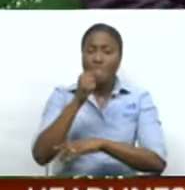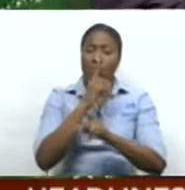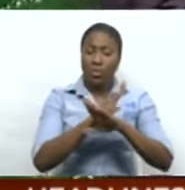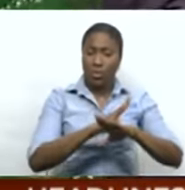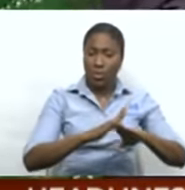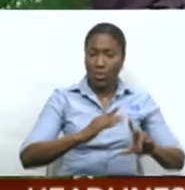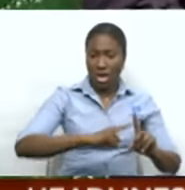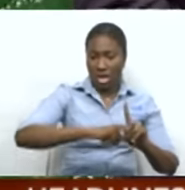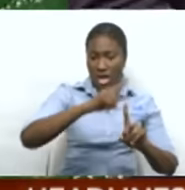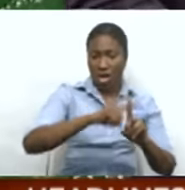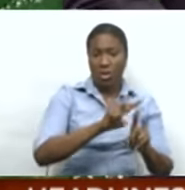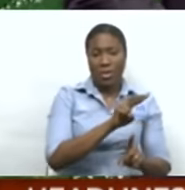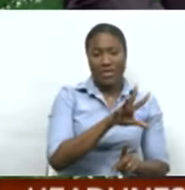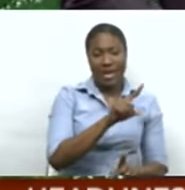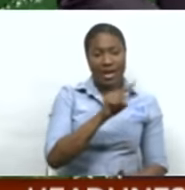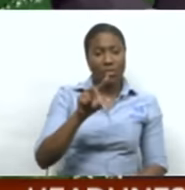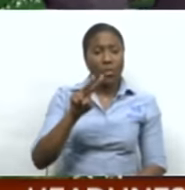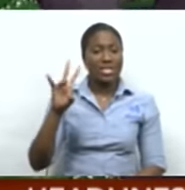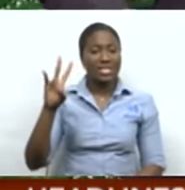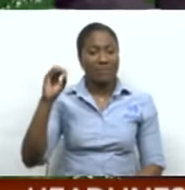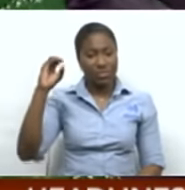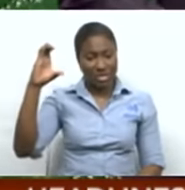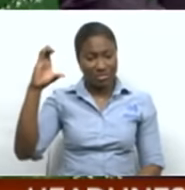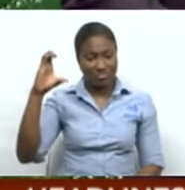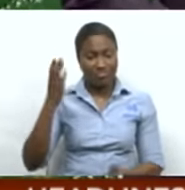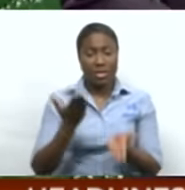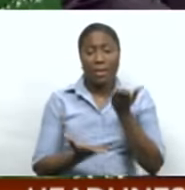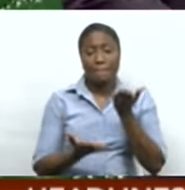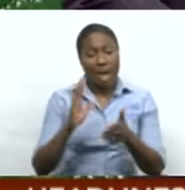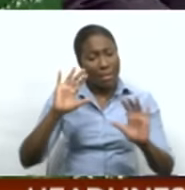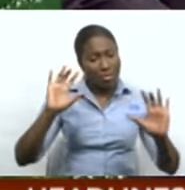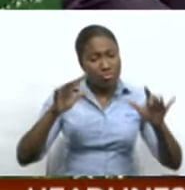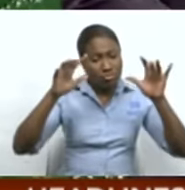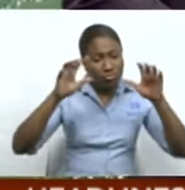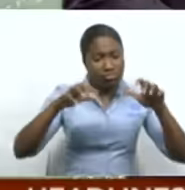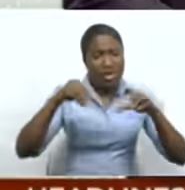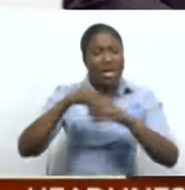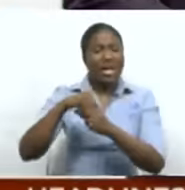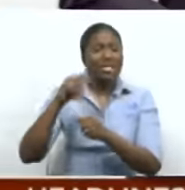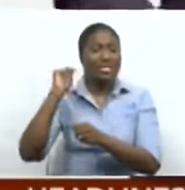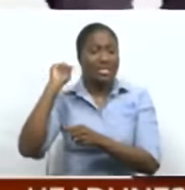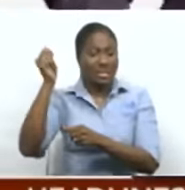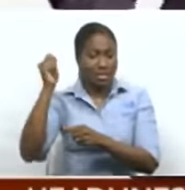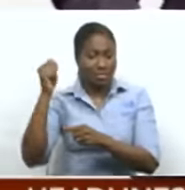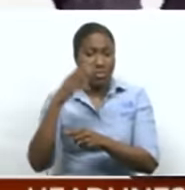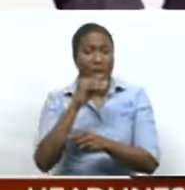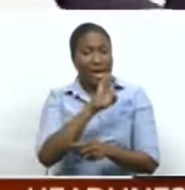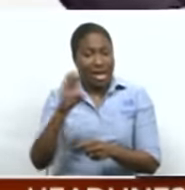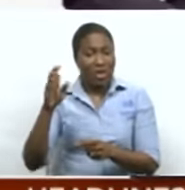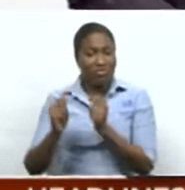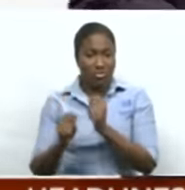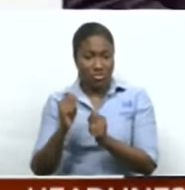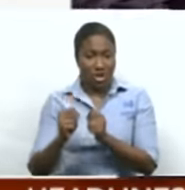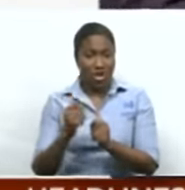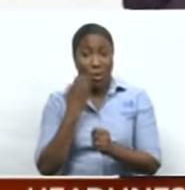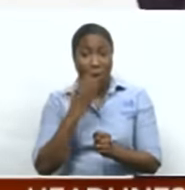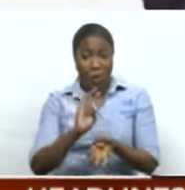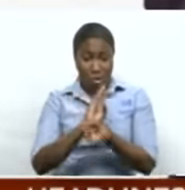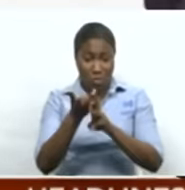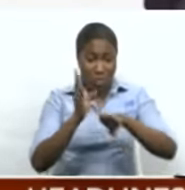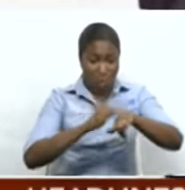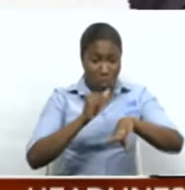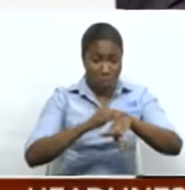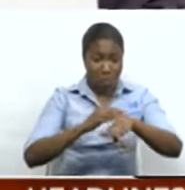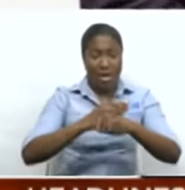minimum lows. Between 25 and 27 degrees, looking out for an odd shower favoring Tobago and eastern Trinidad. But that hot spell alert, like I mentioned, it